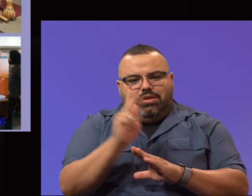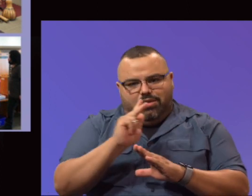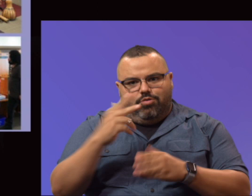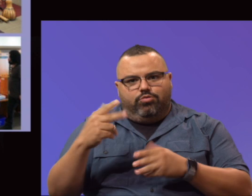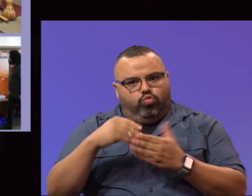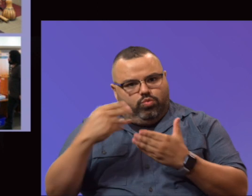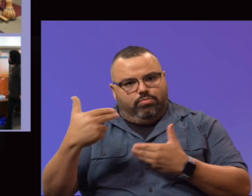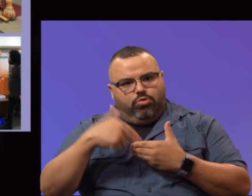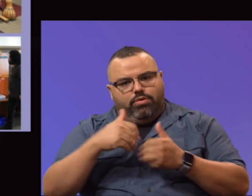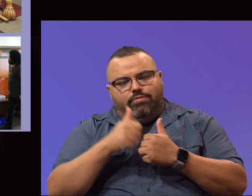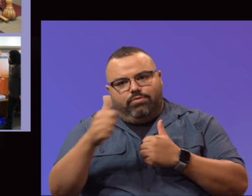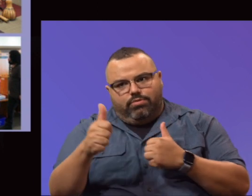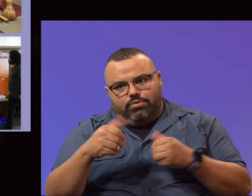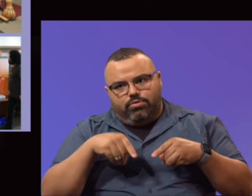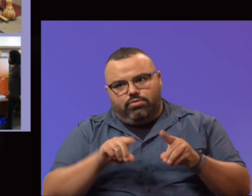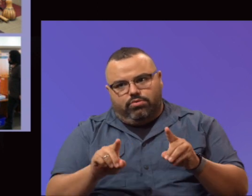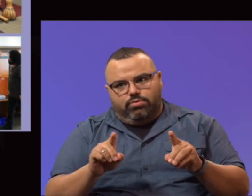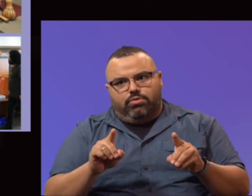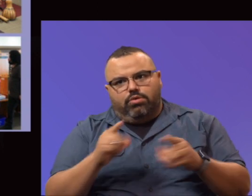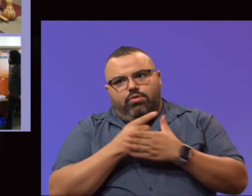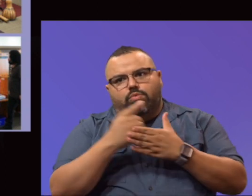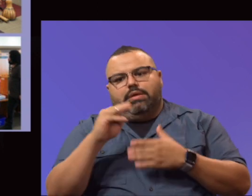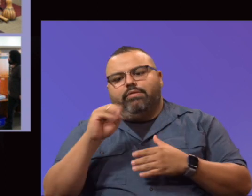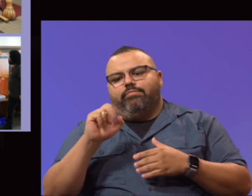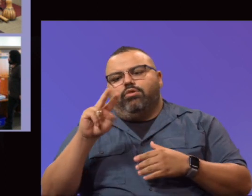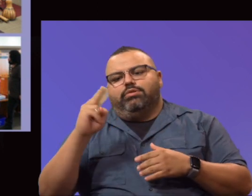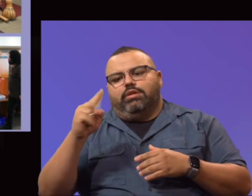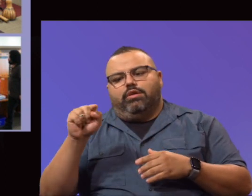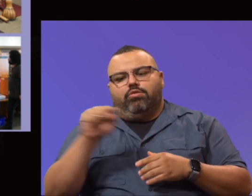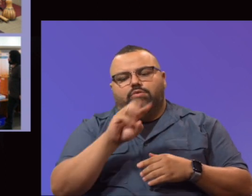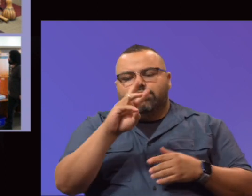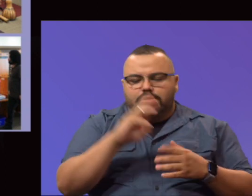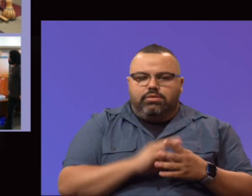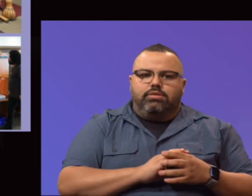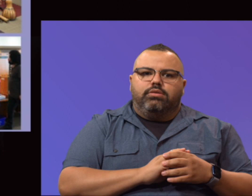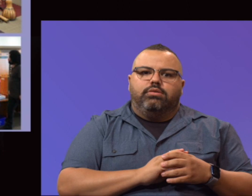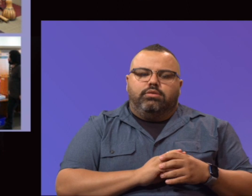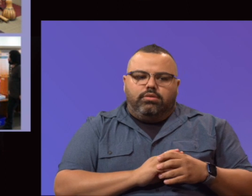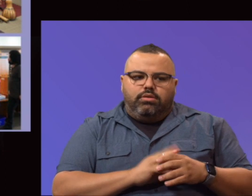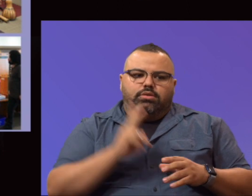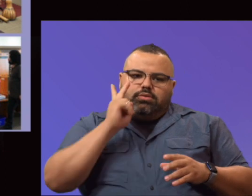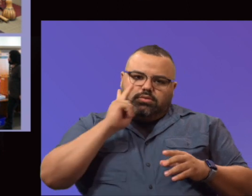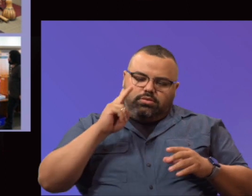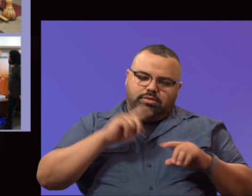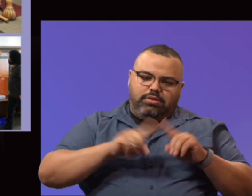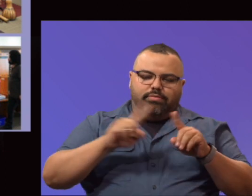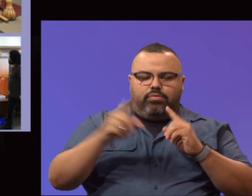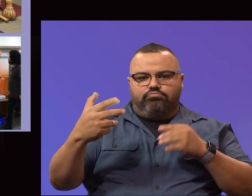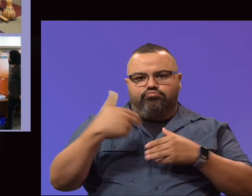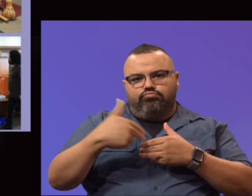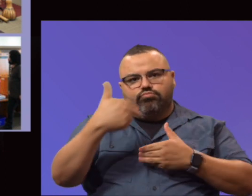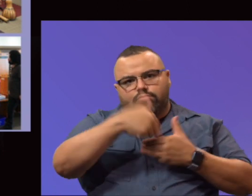participated virtually during the week of March 2nd through the 6th. You see all the different participants